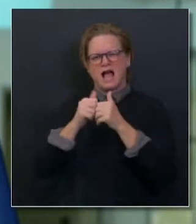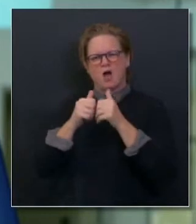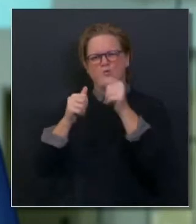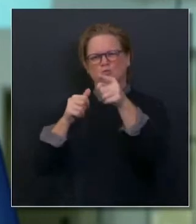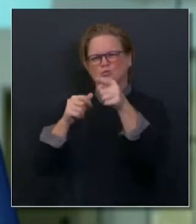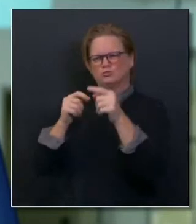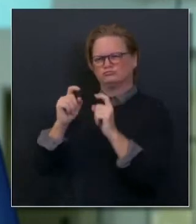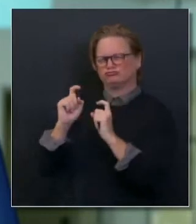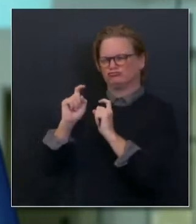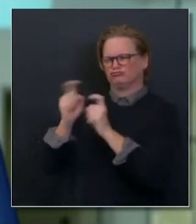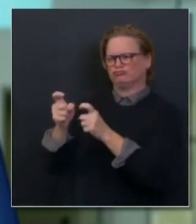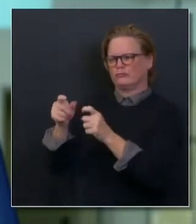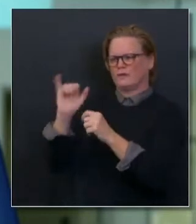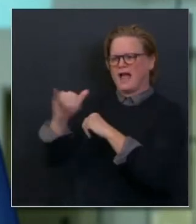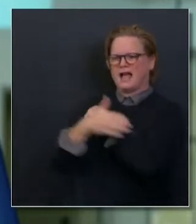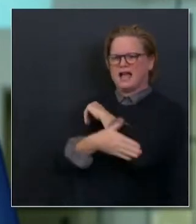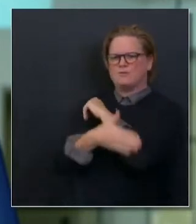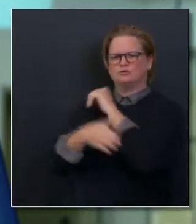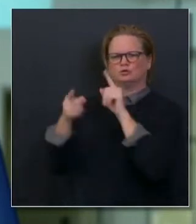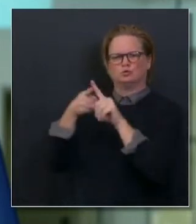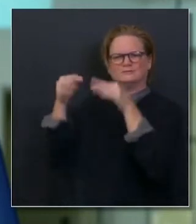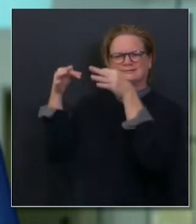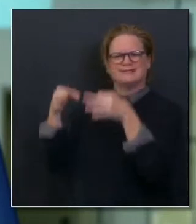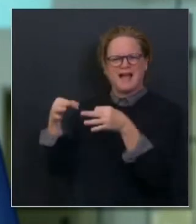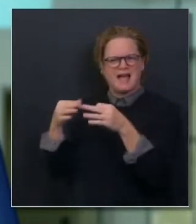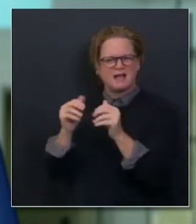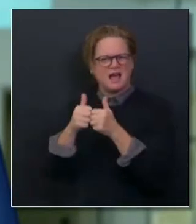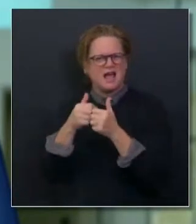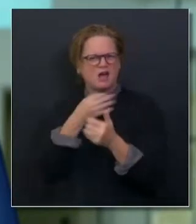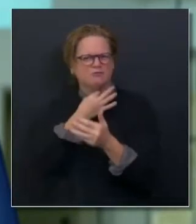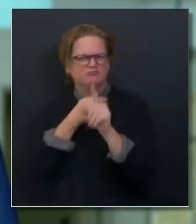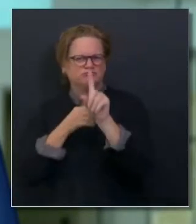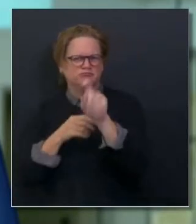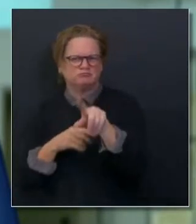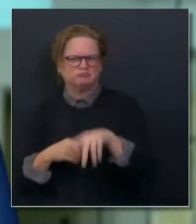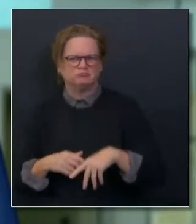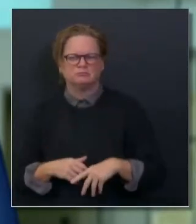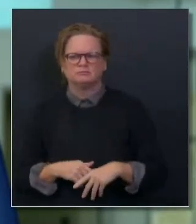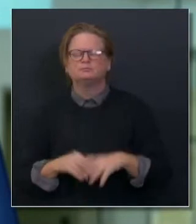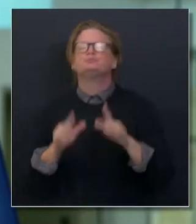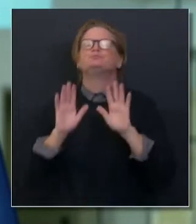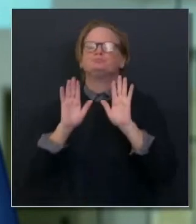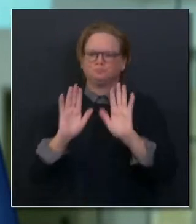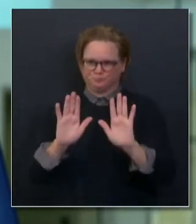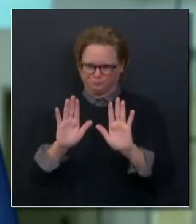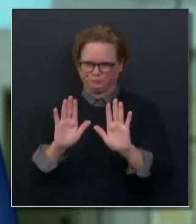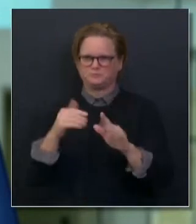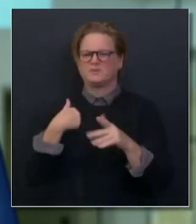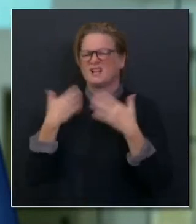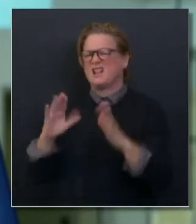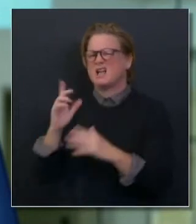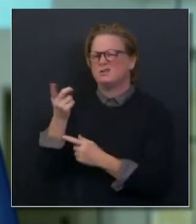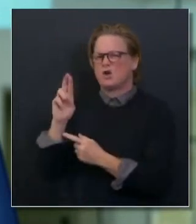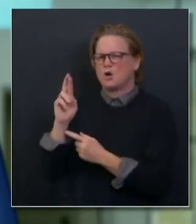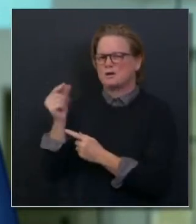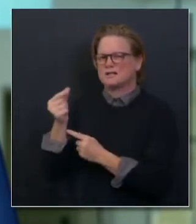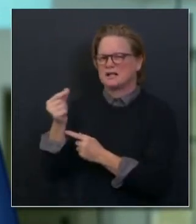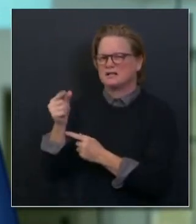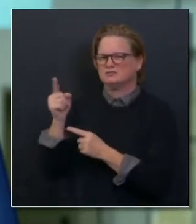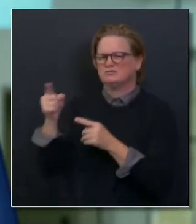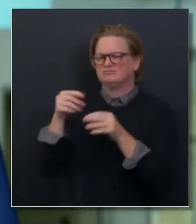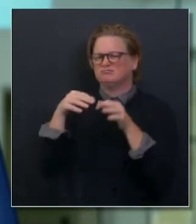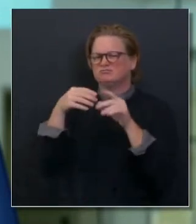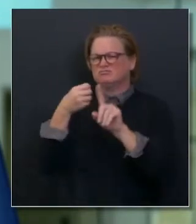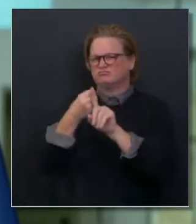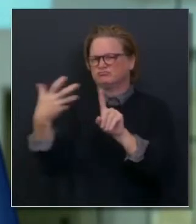and then ask Dr. Ghali to more granularly respond, but the bottom line is the